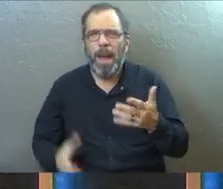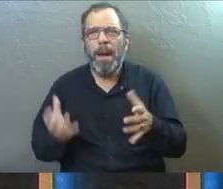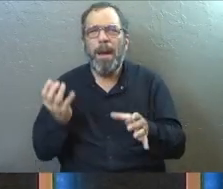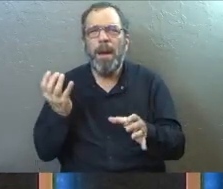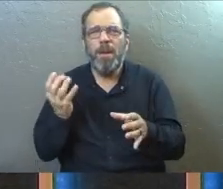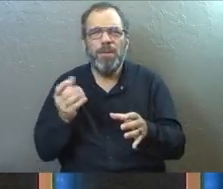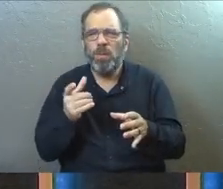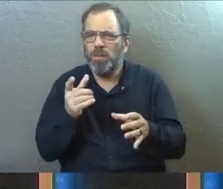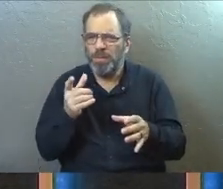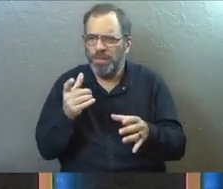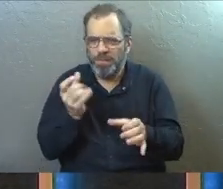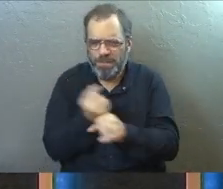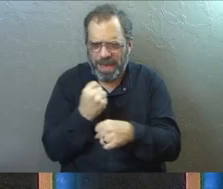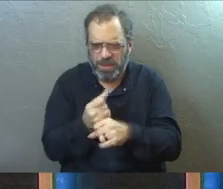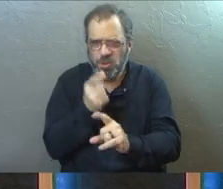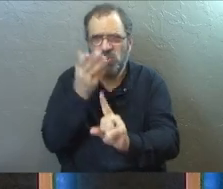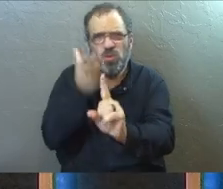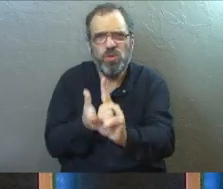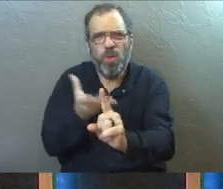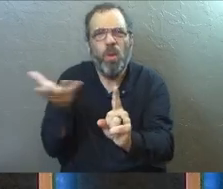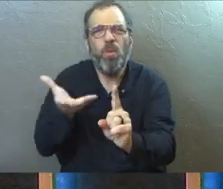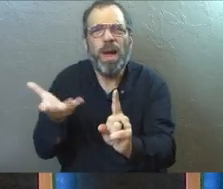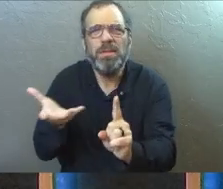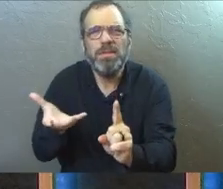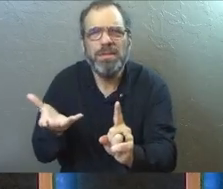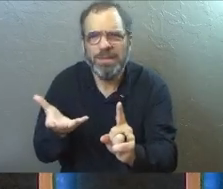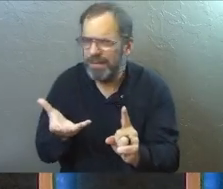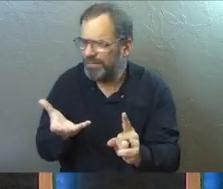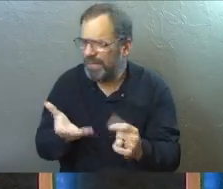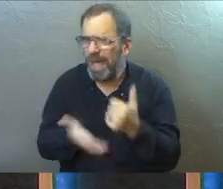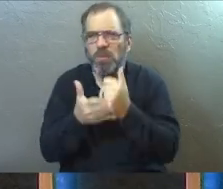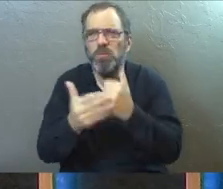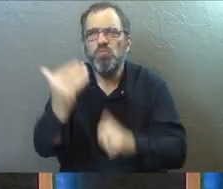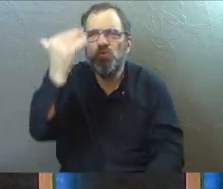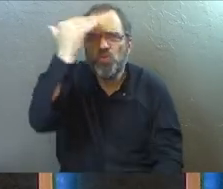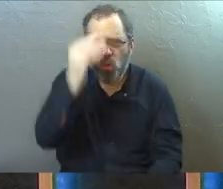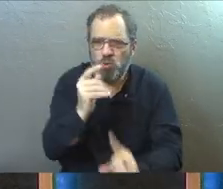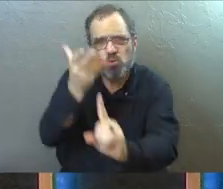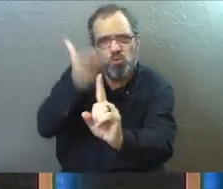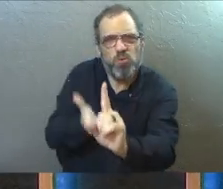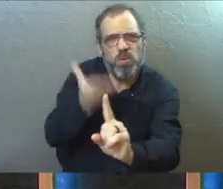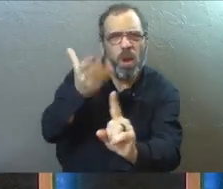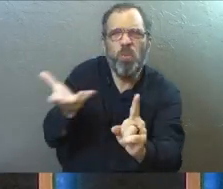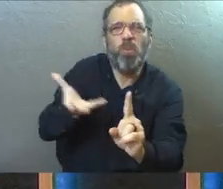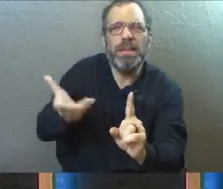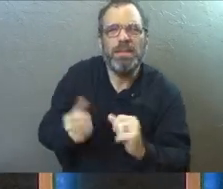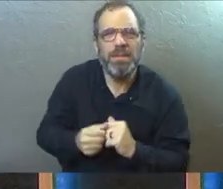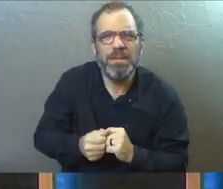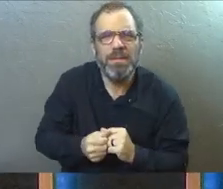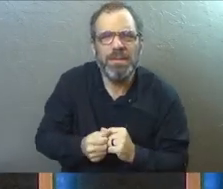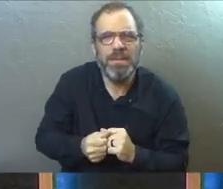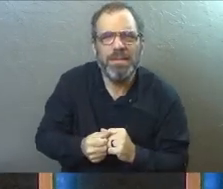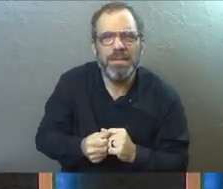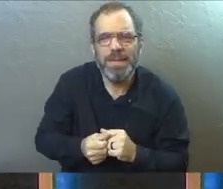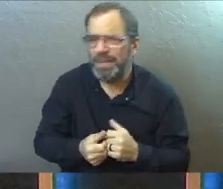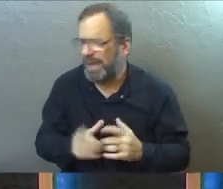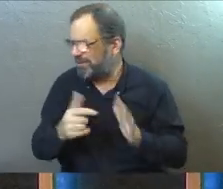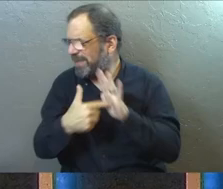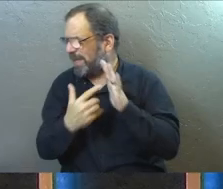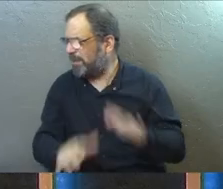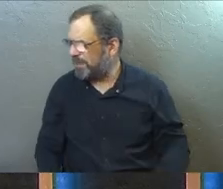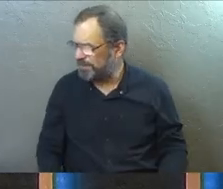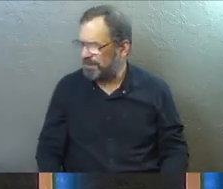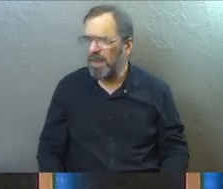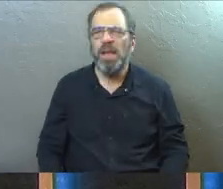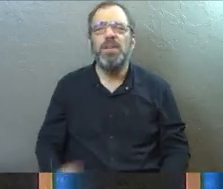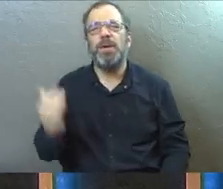makes you who you are, what helps you to know who you are. Like, for instance,